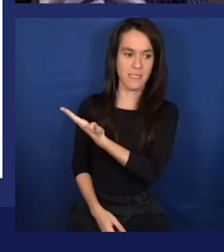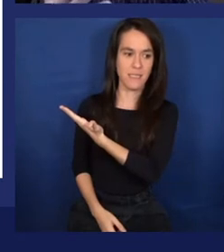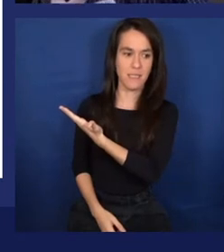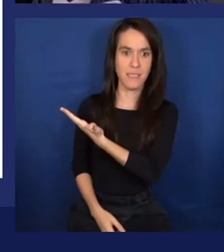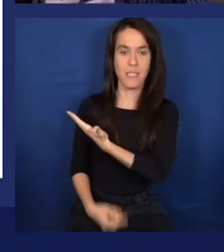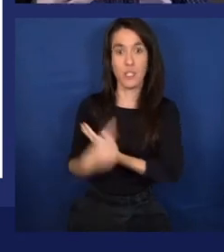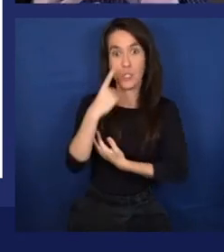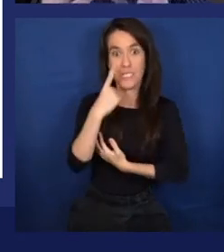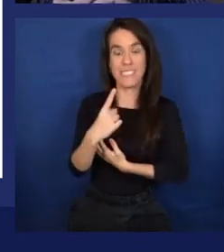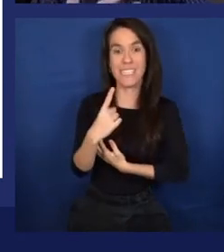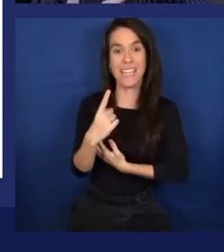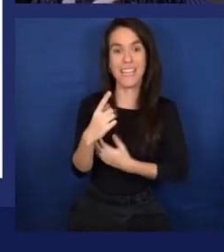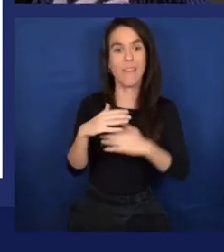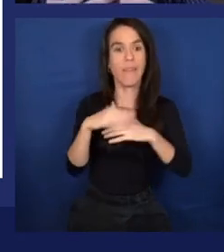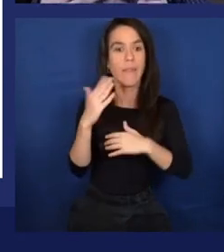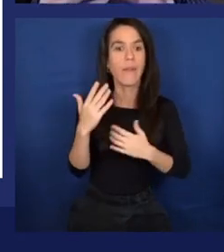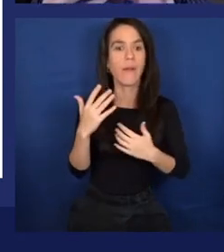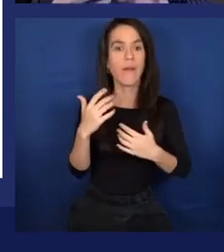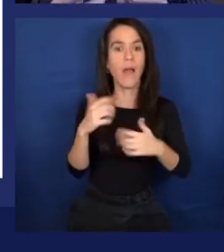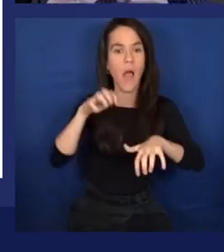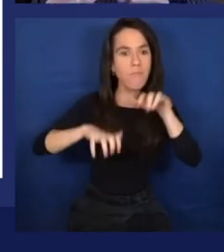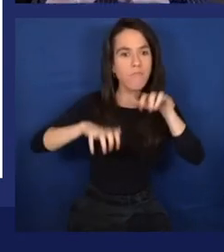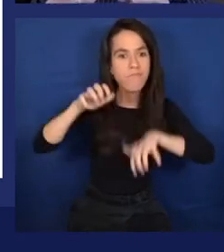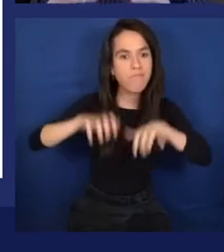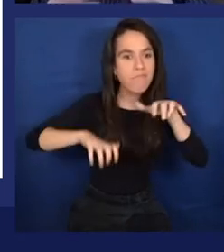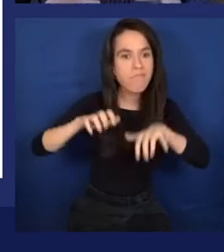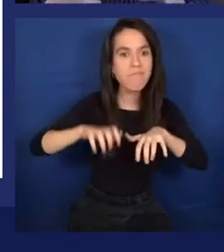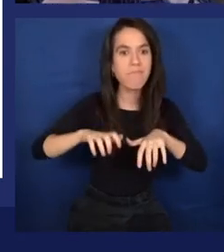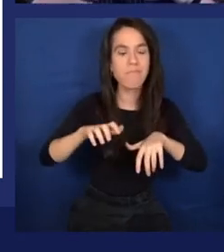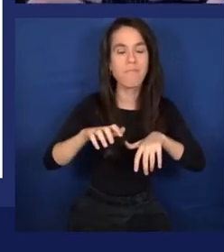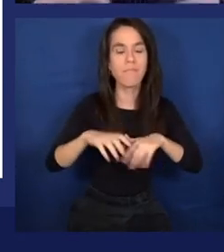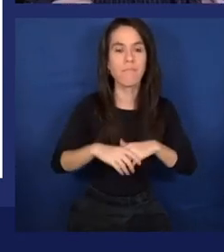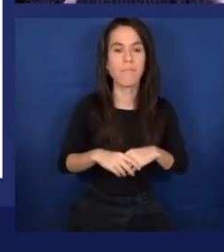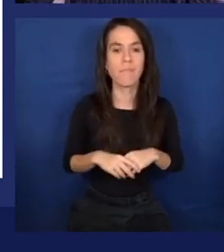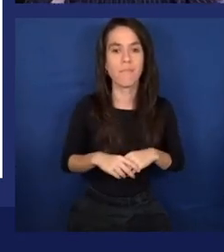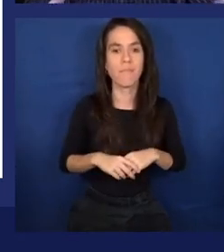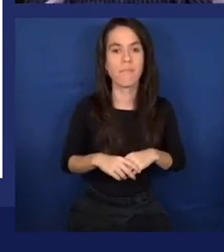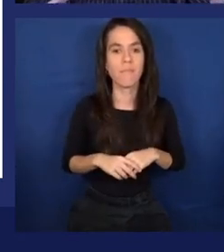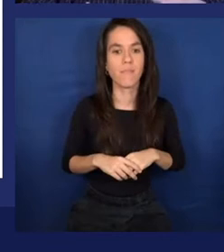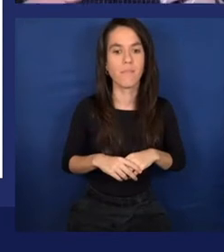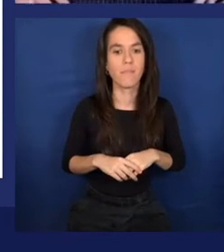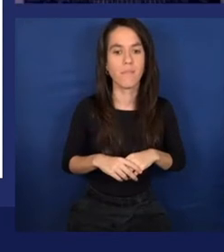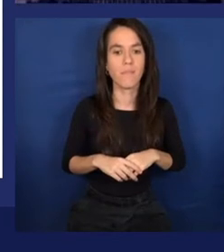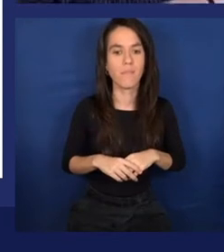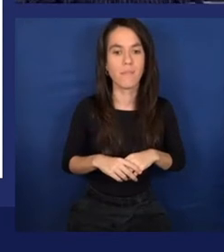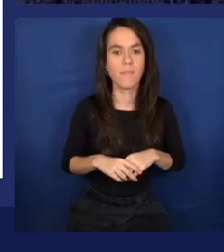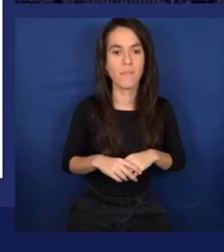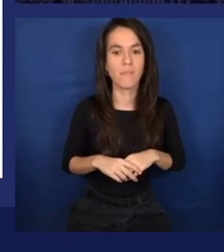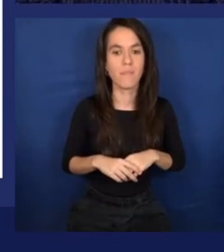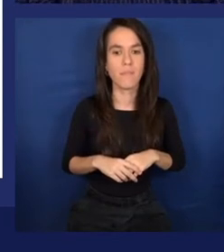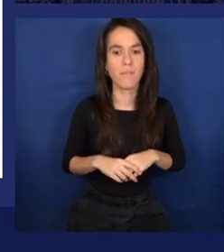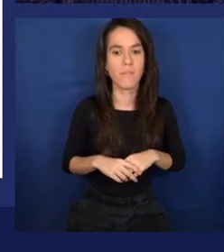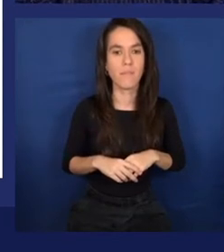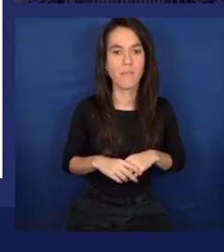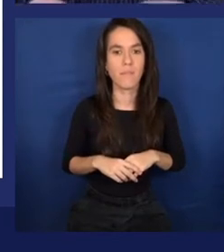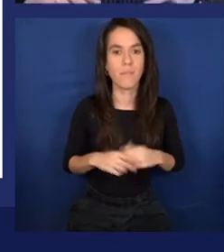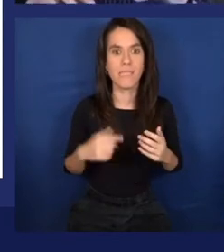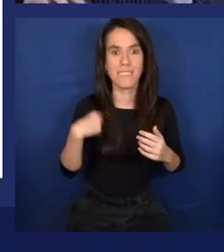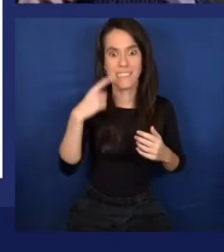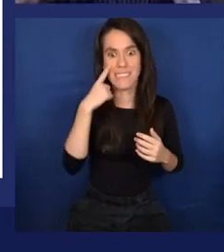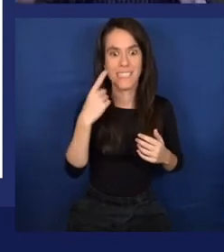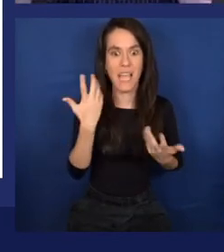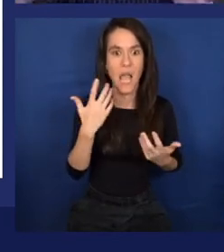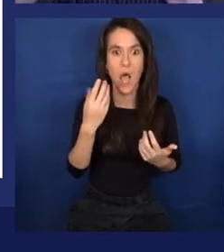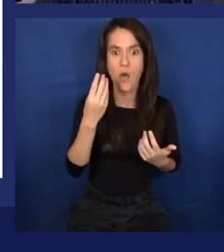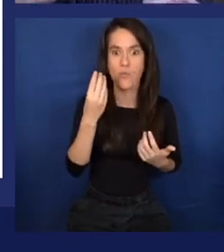of the Apple II and the IBM PC, that Gordon Moore has driven down the price of compute to the